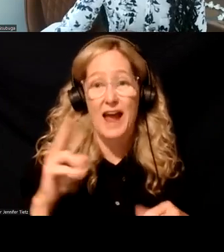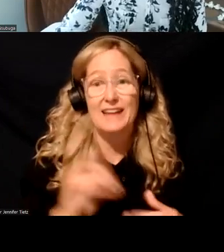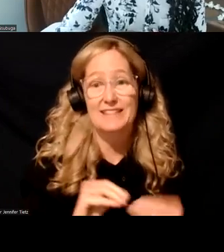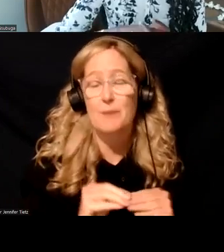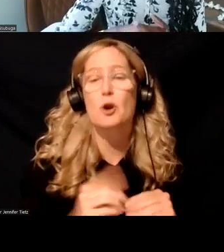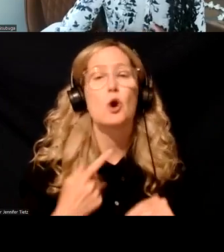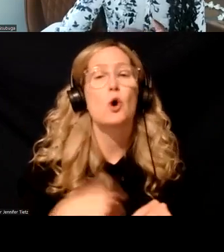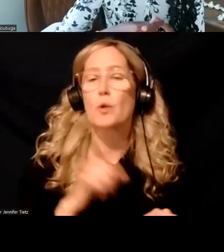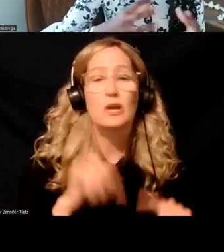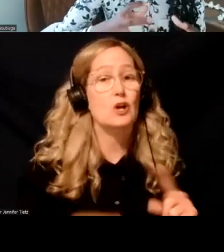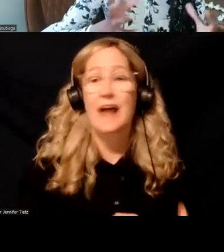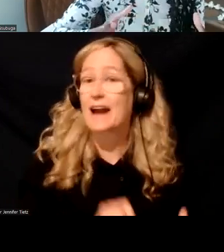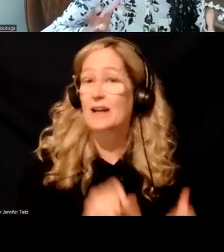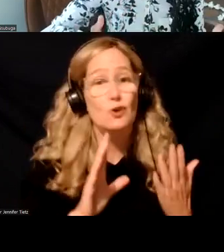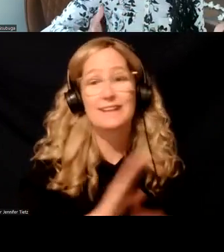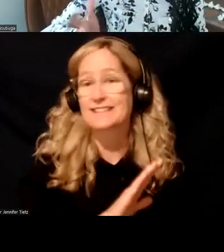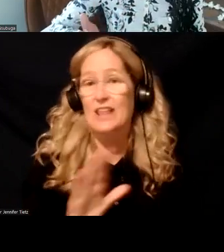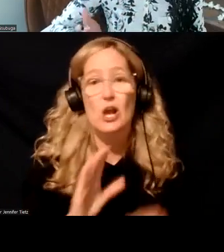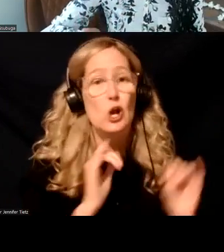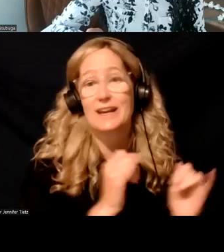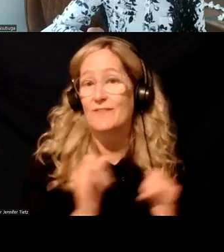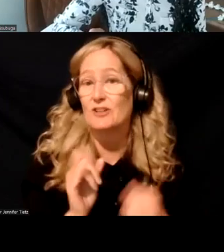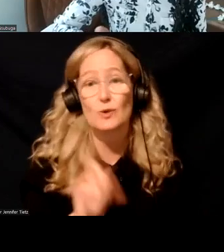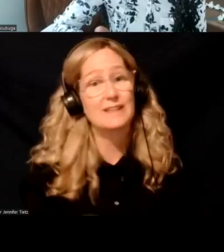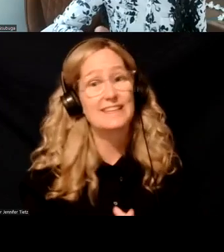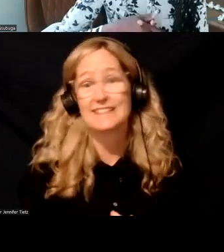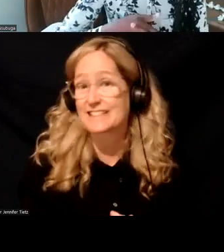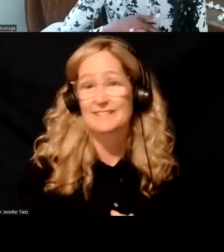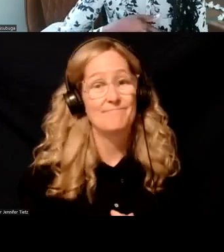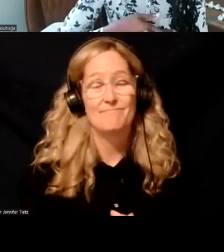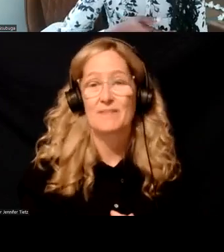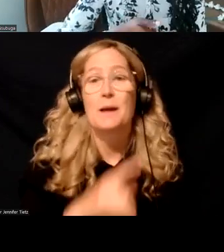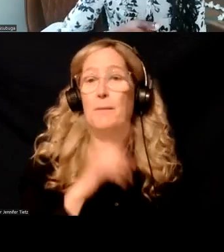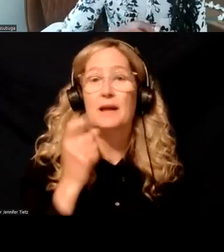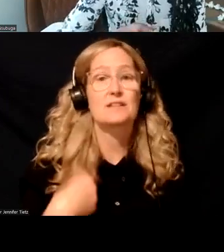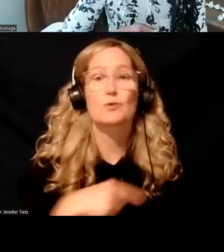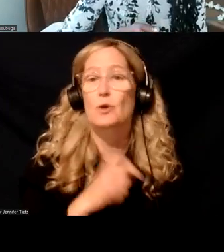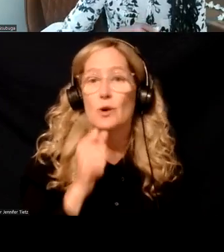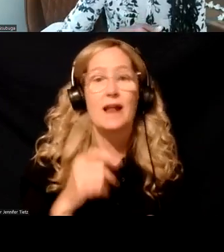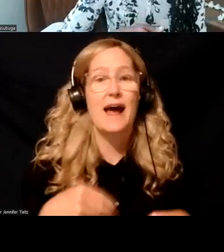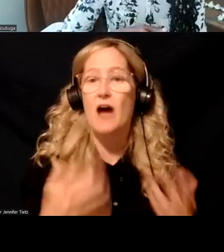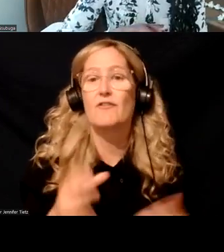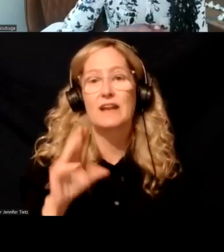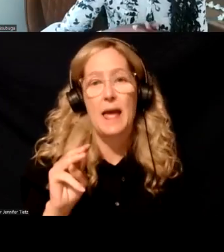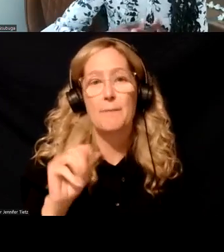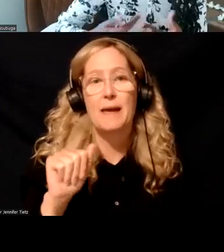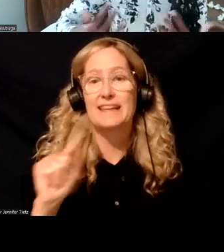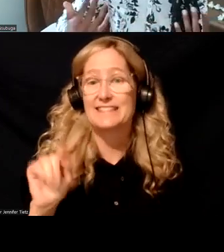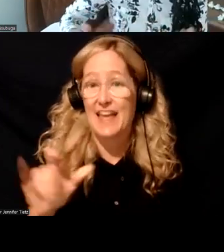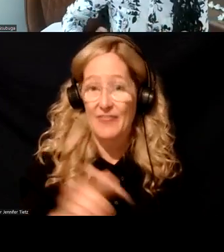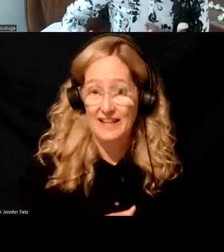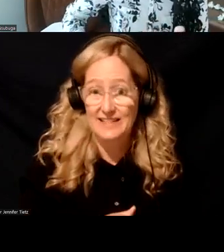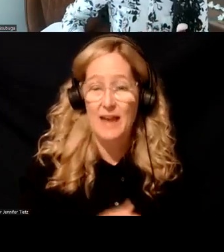not able to address their individual needs of those individuals, um, because we were not offering MAT at that time. We were